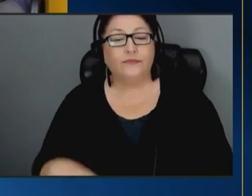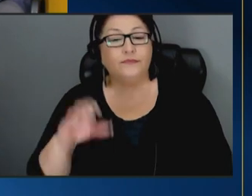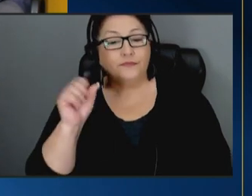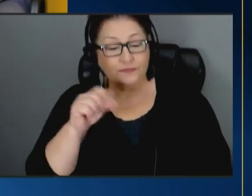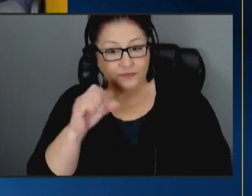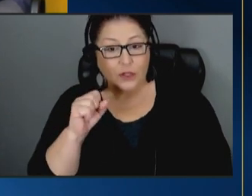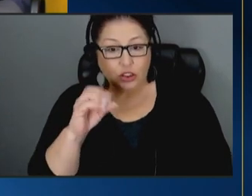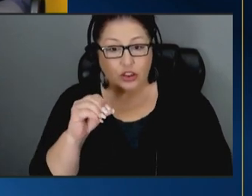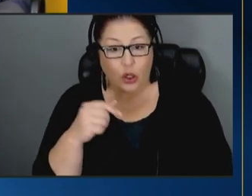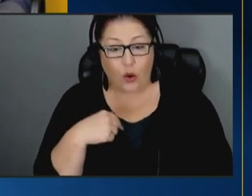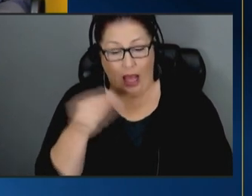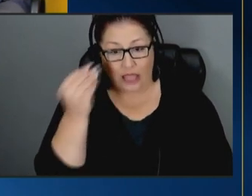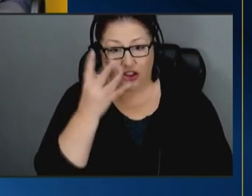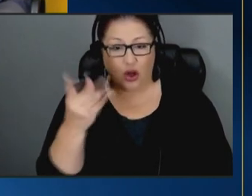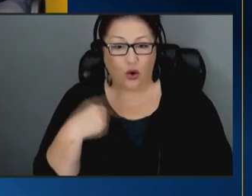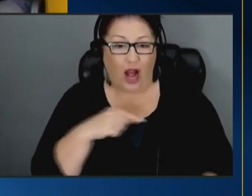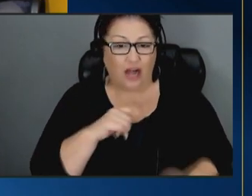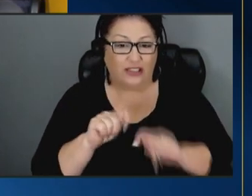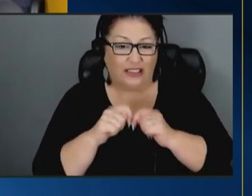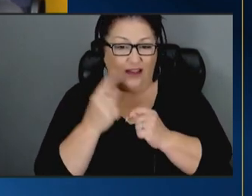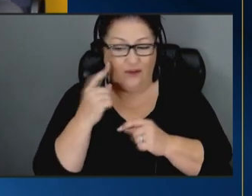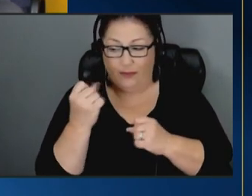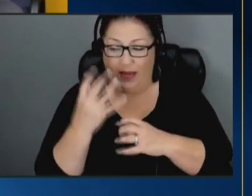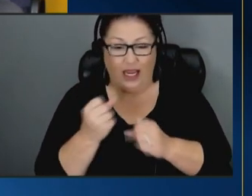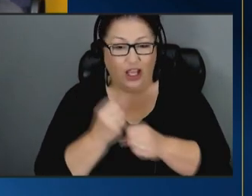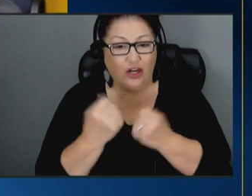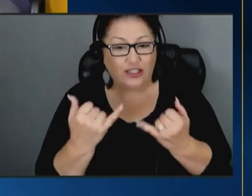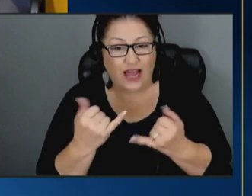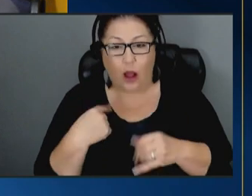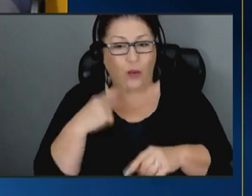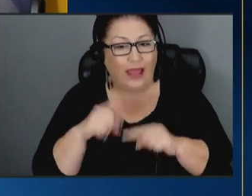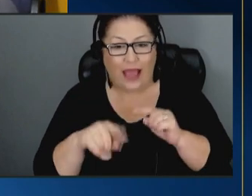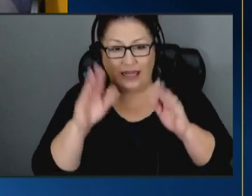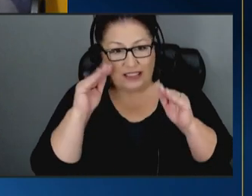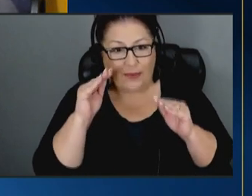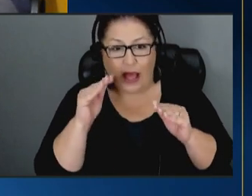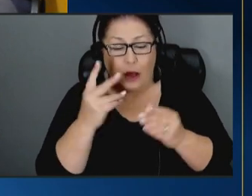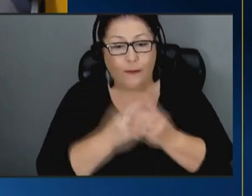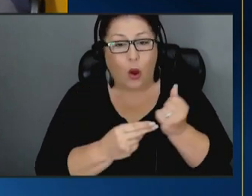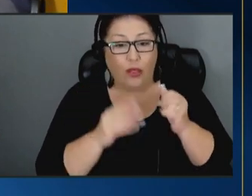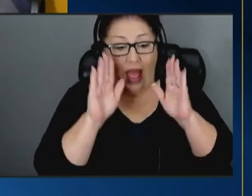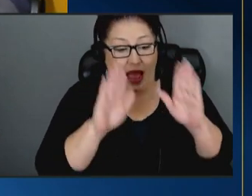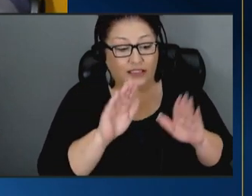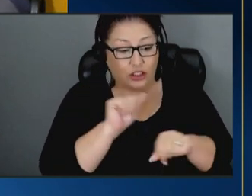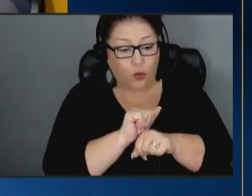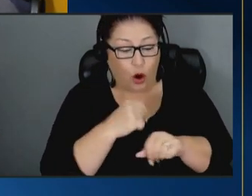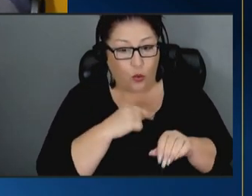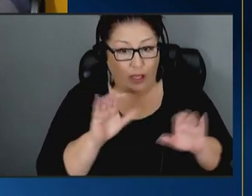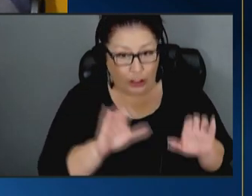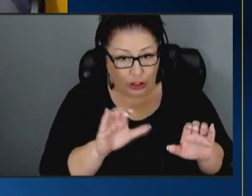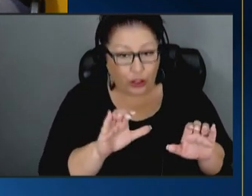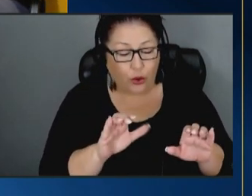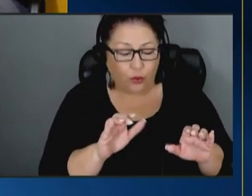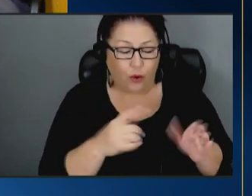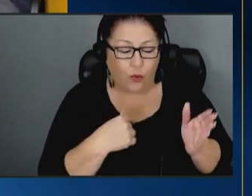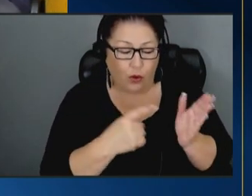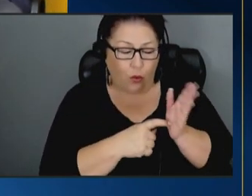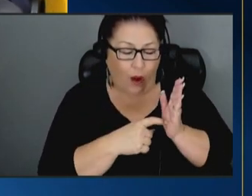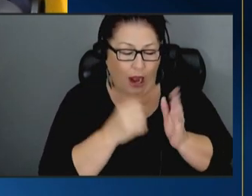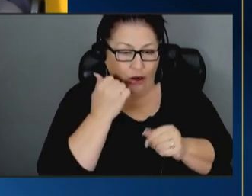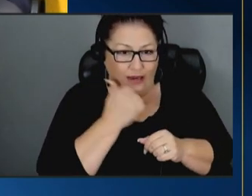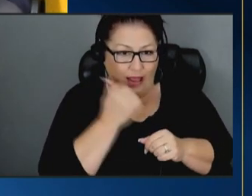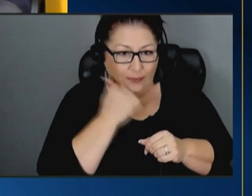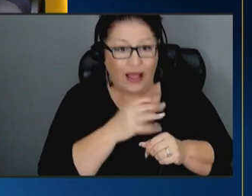i've told our team for years now that you we can't expect both excellence in the work that we do which we require on a daily basis